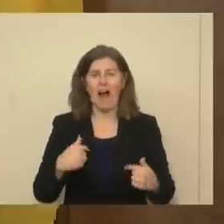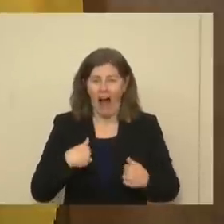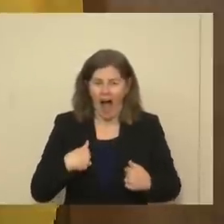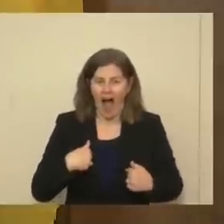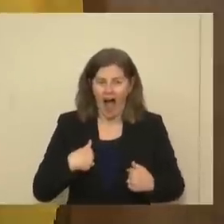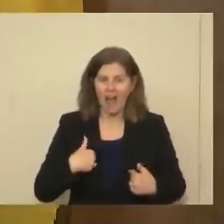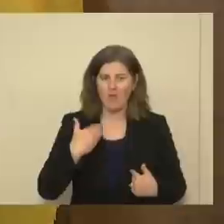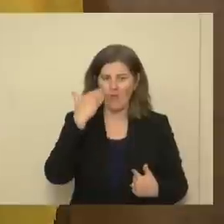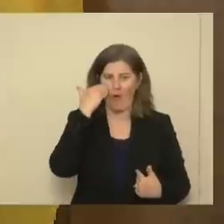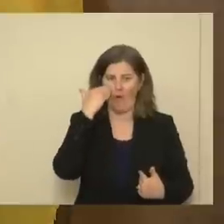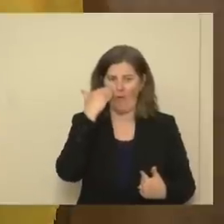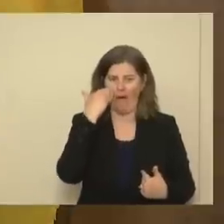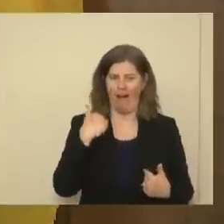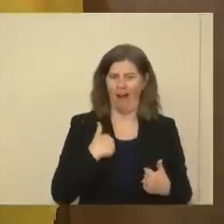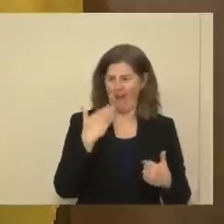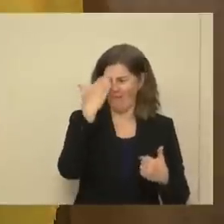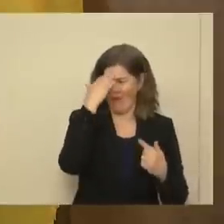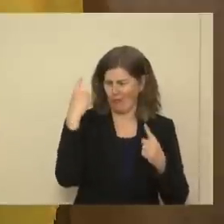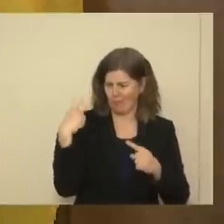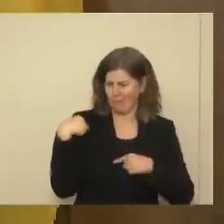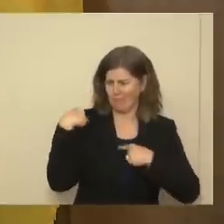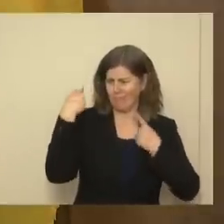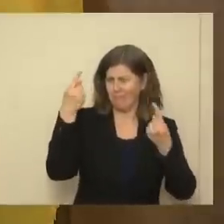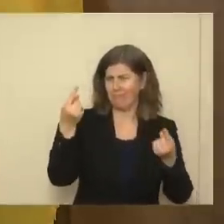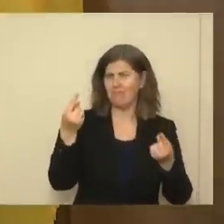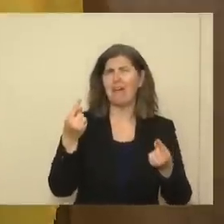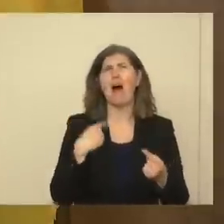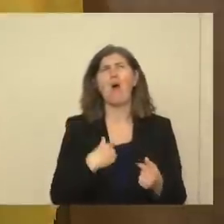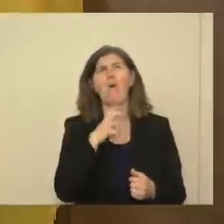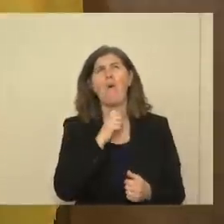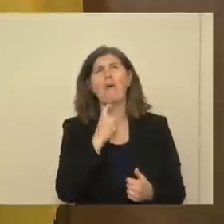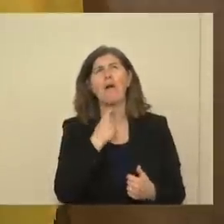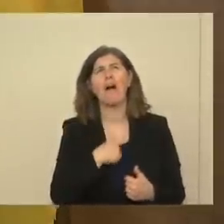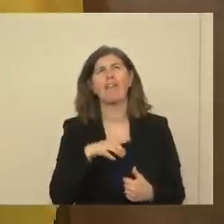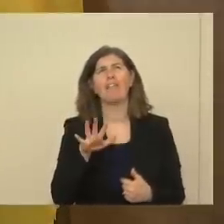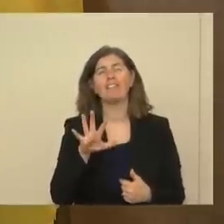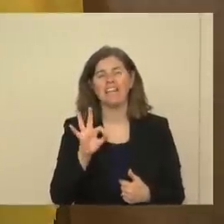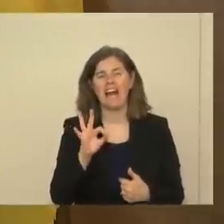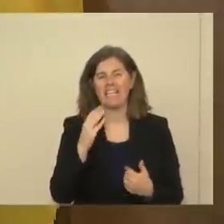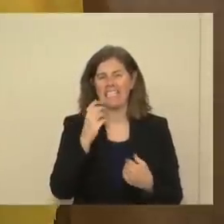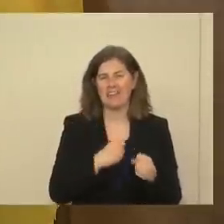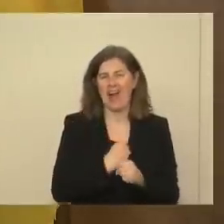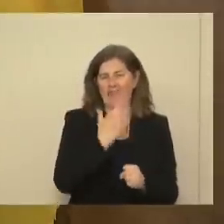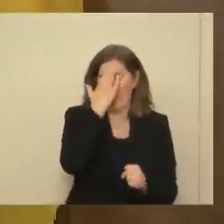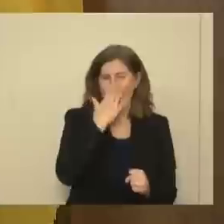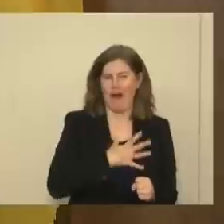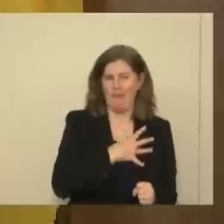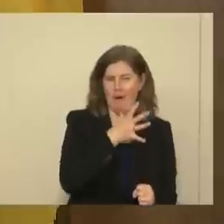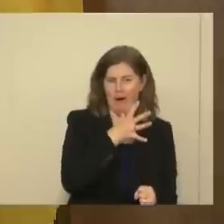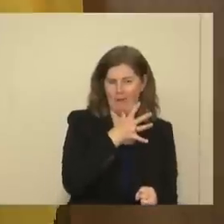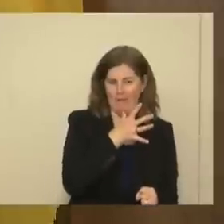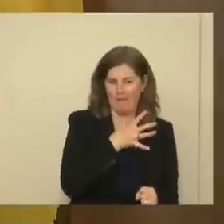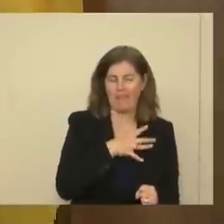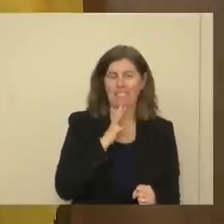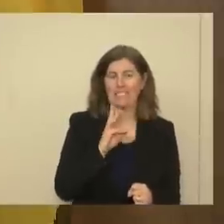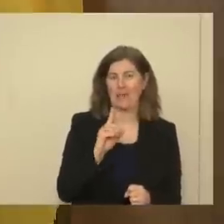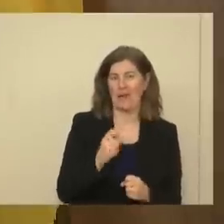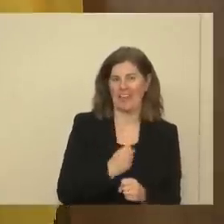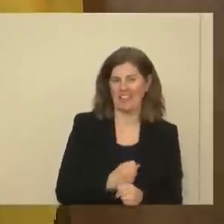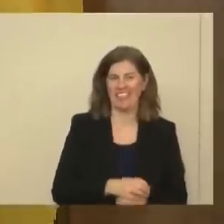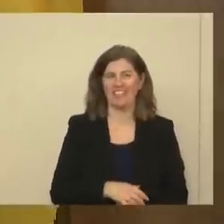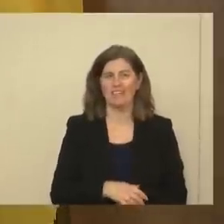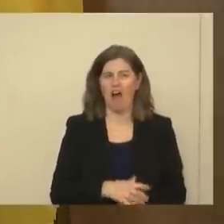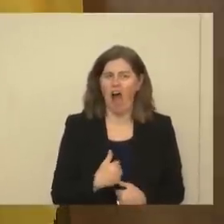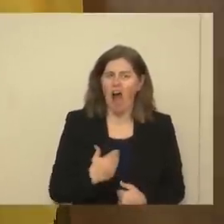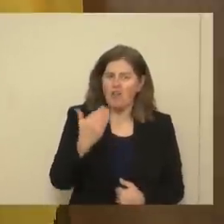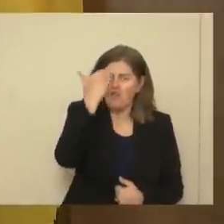because I've known her for, well, let's see, how old am I? So 59 years, 61 years. I